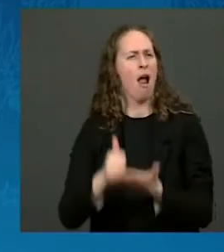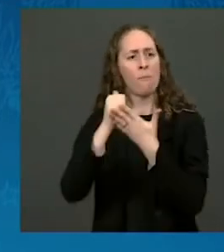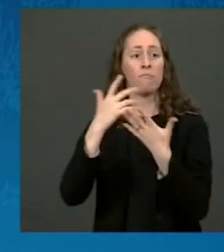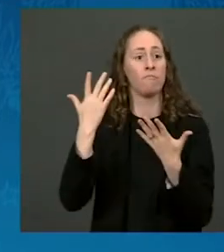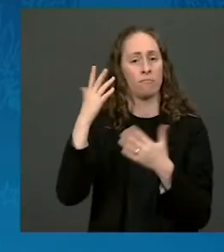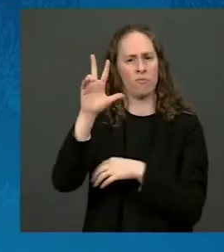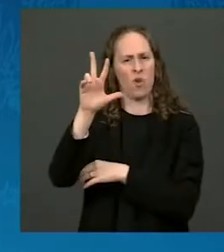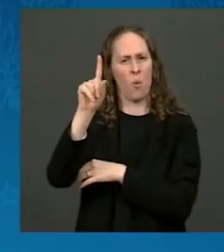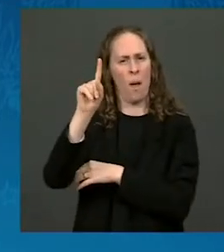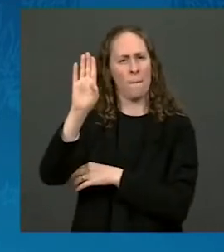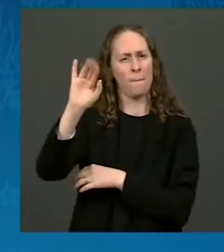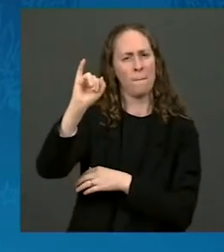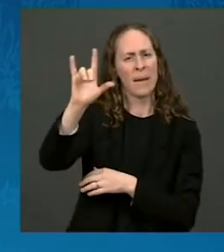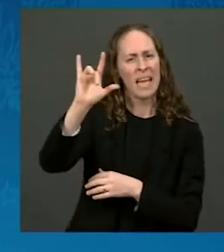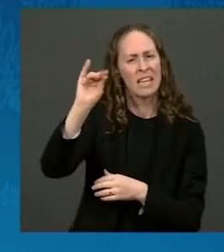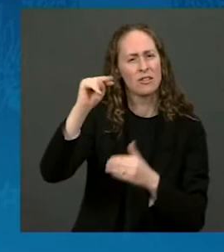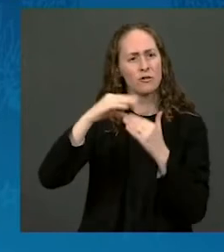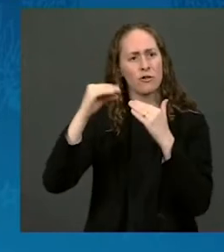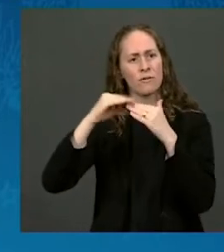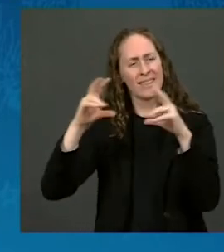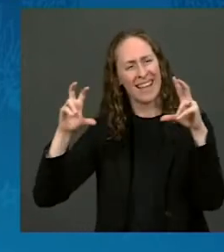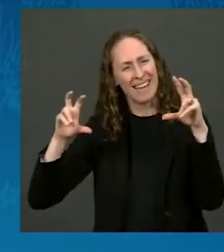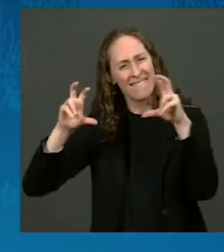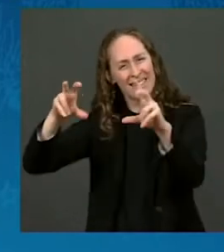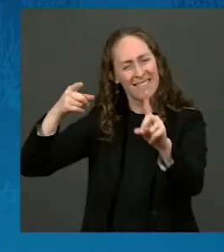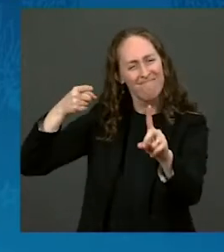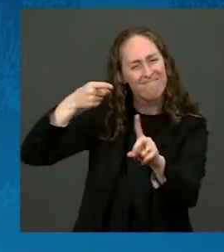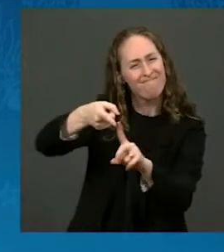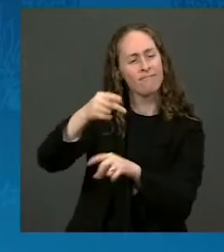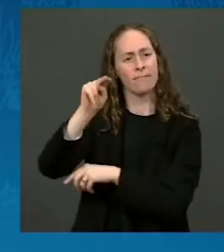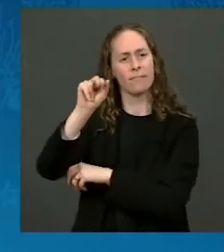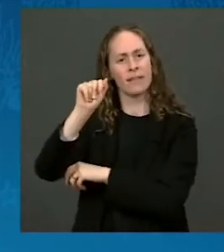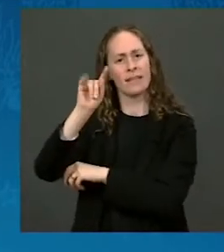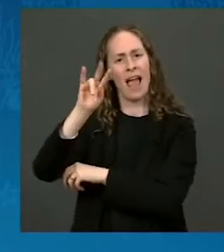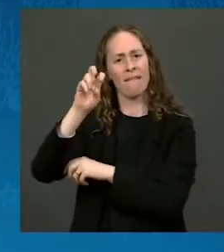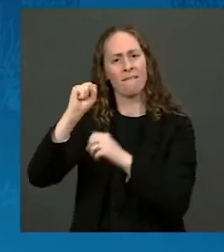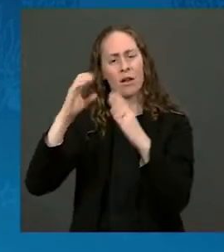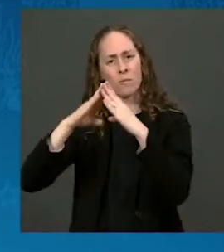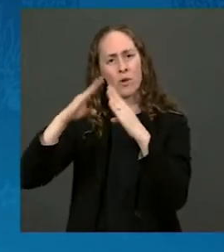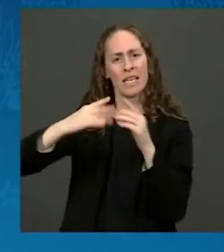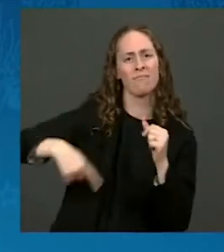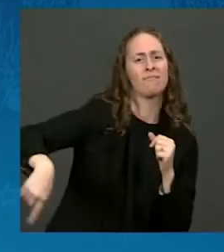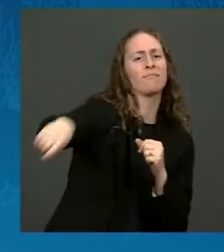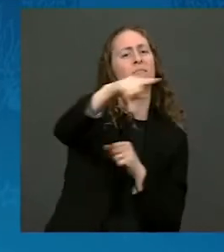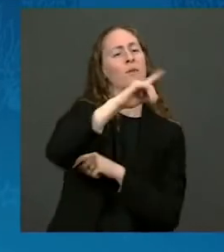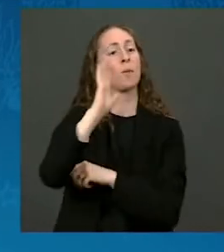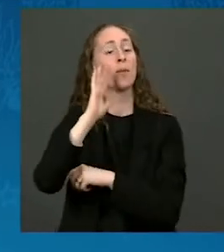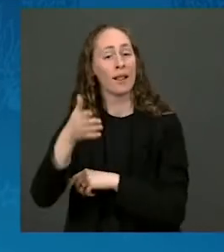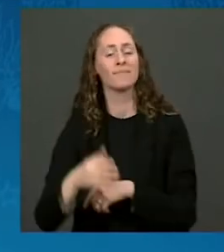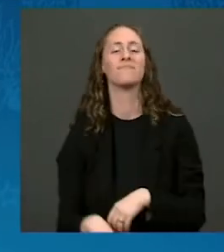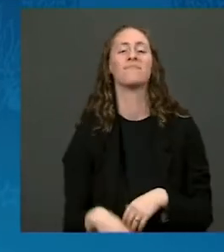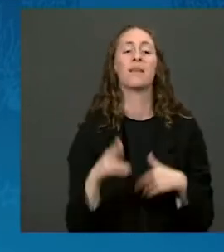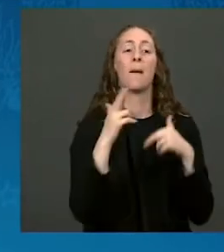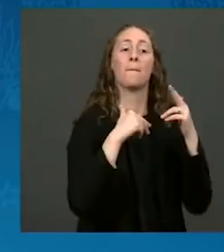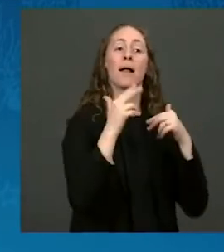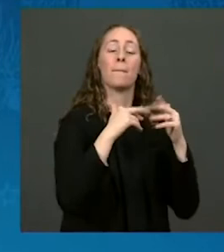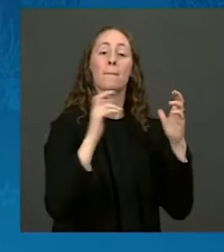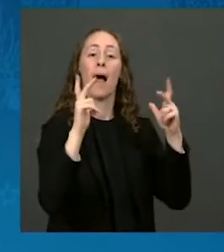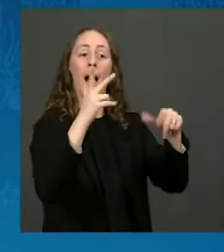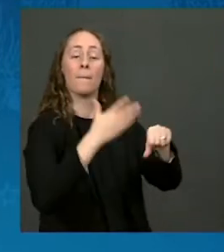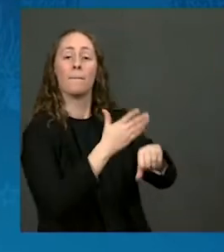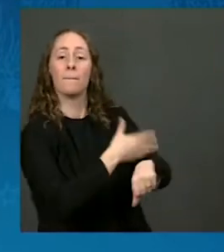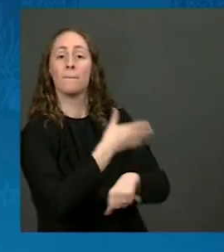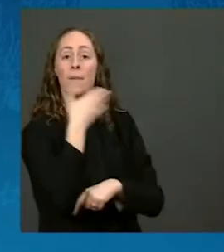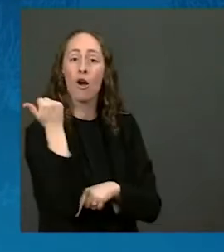communities. Our Infrastructure and Jobs Act and our Build Back Better agenda represent the largest investment in